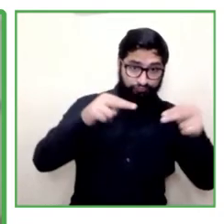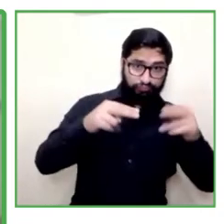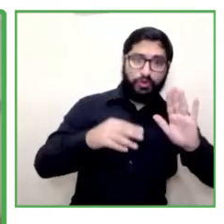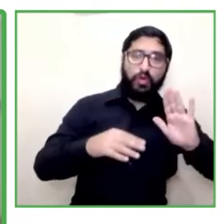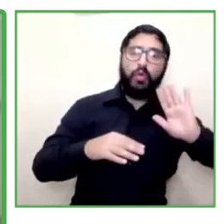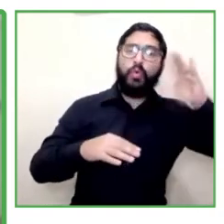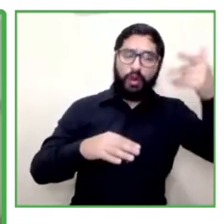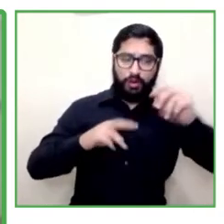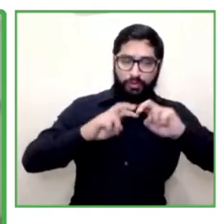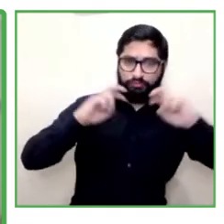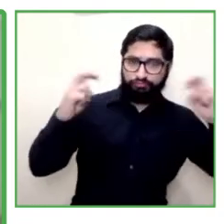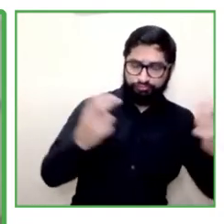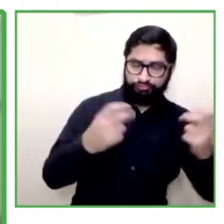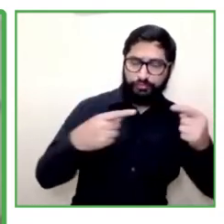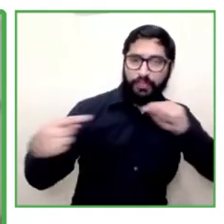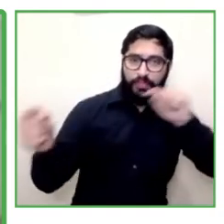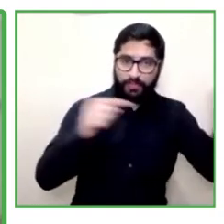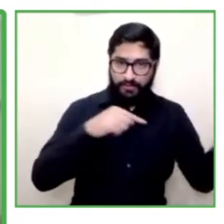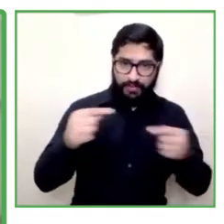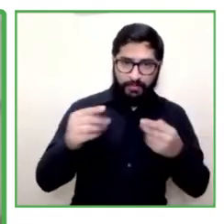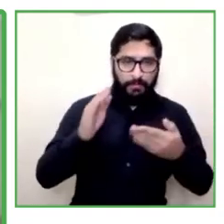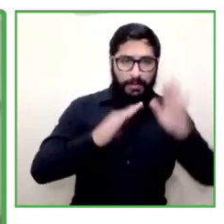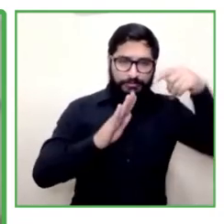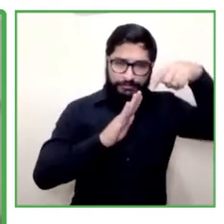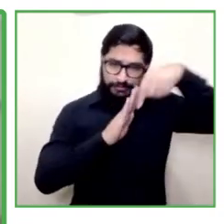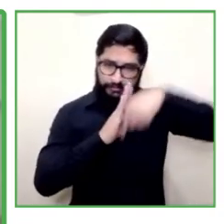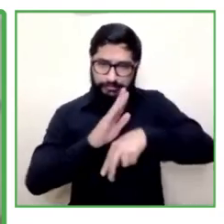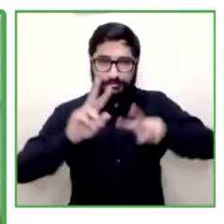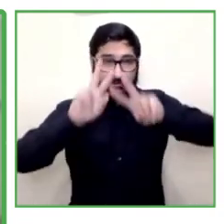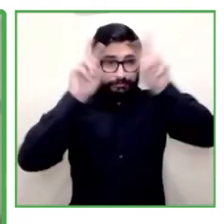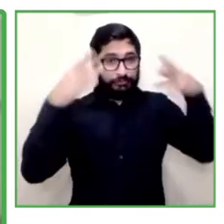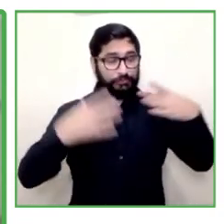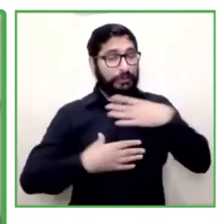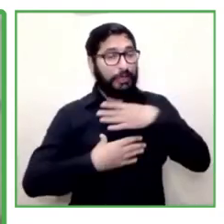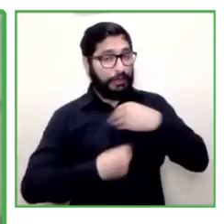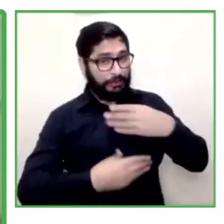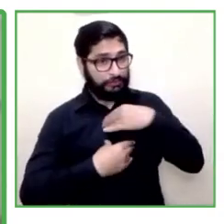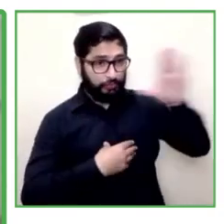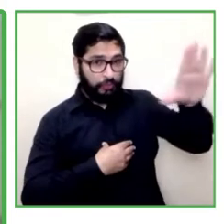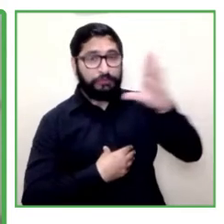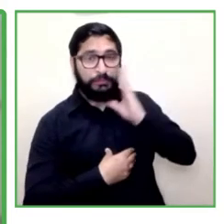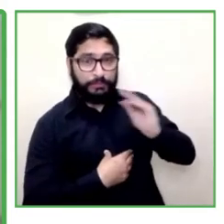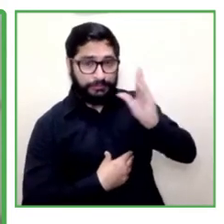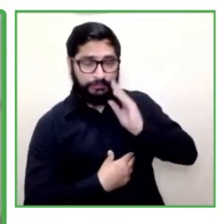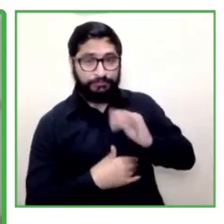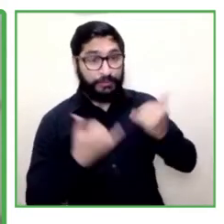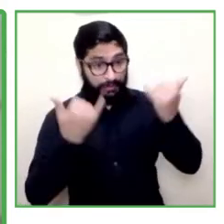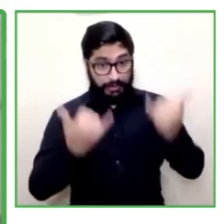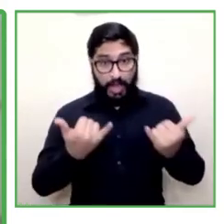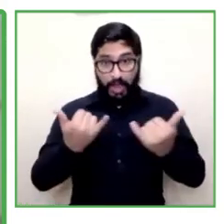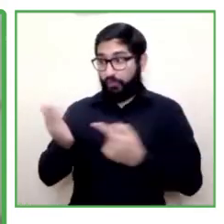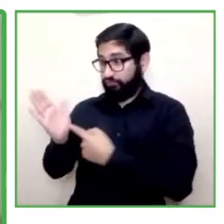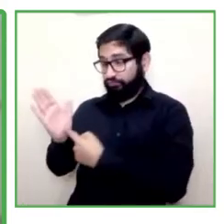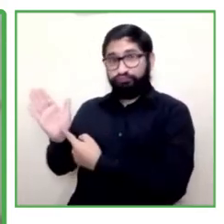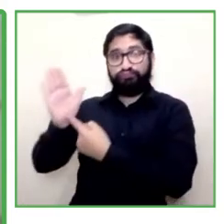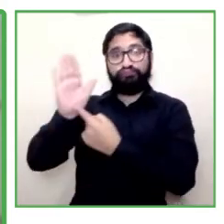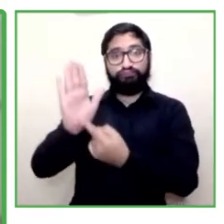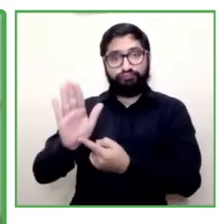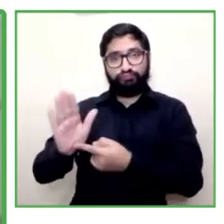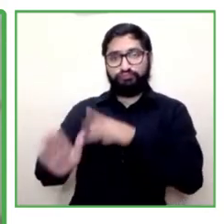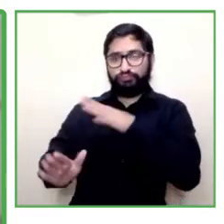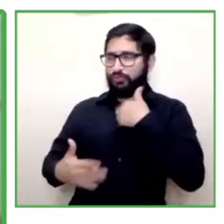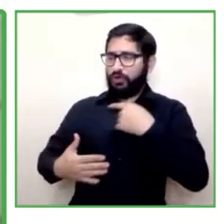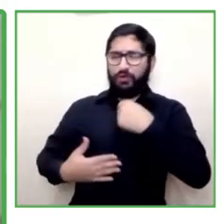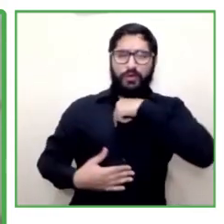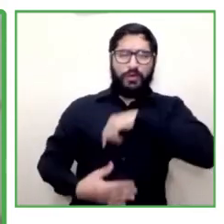the panel to delve deeper into the very interesting topics that you present now i have the thrill